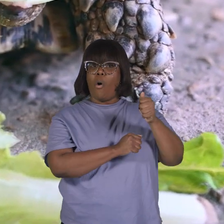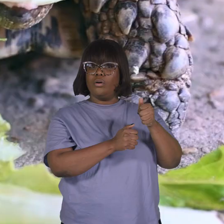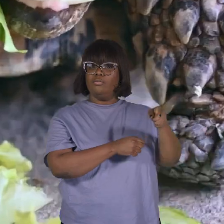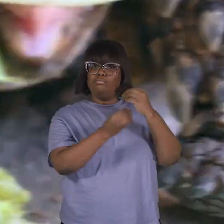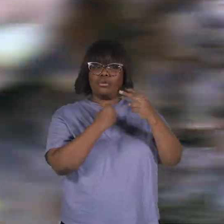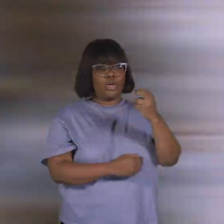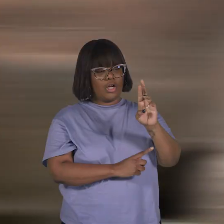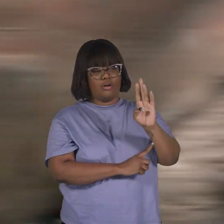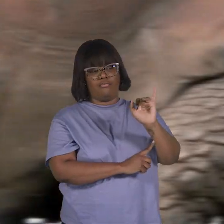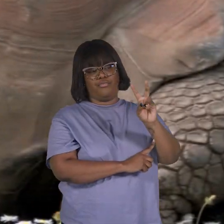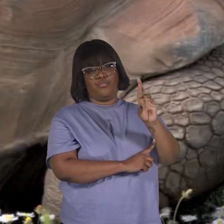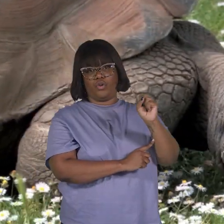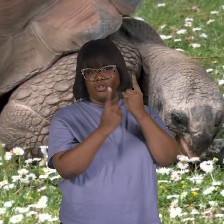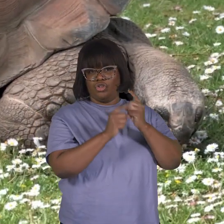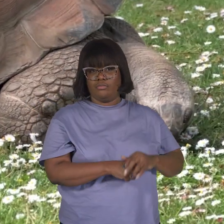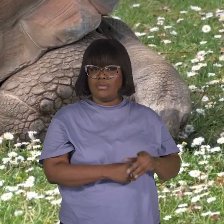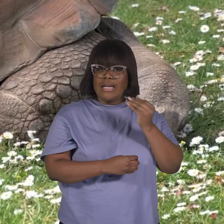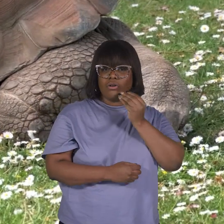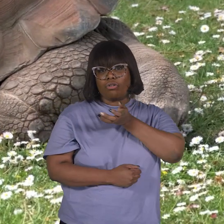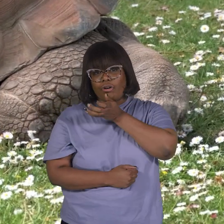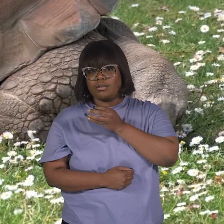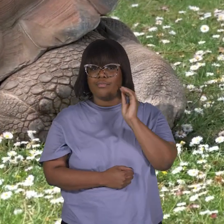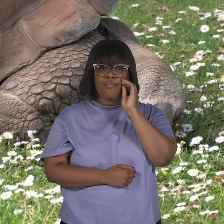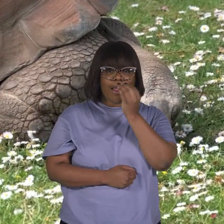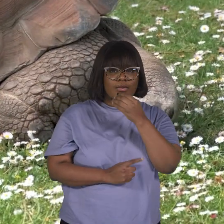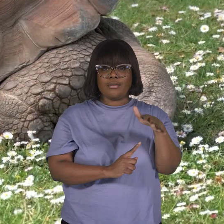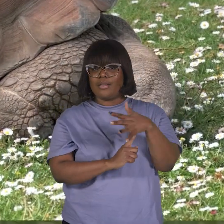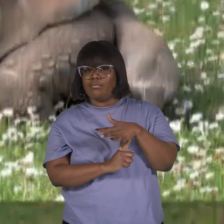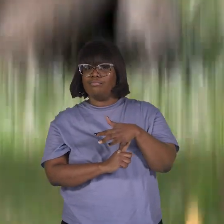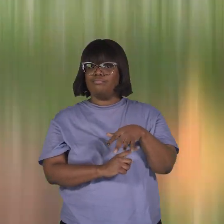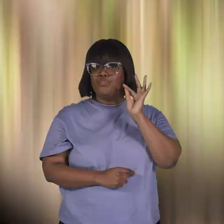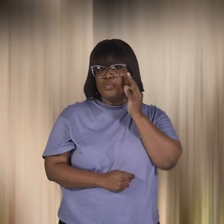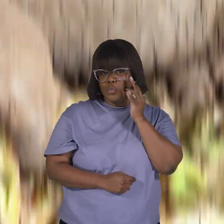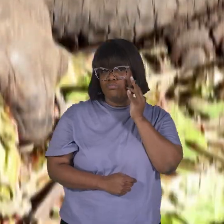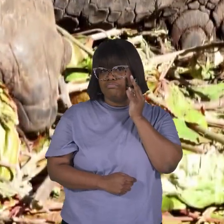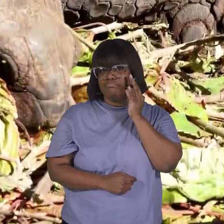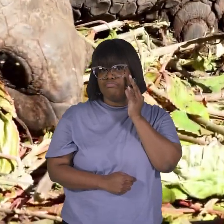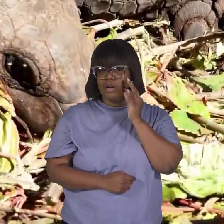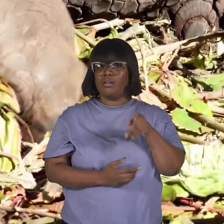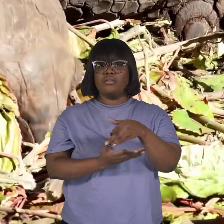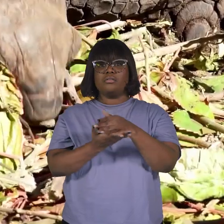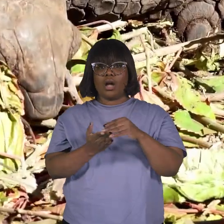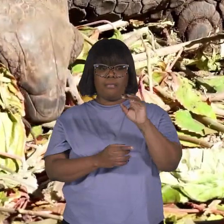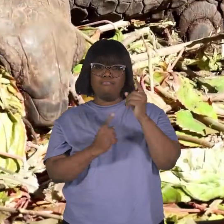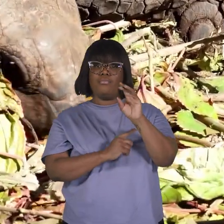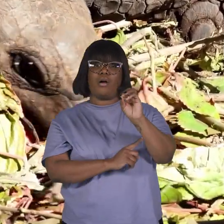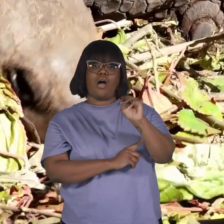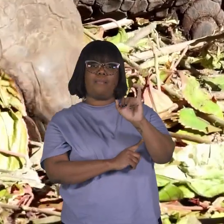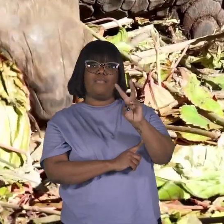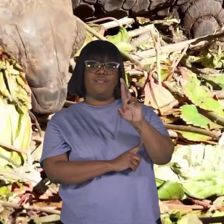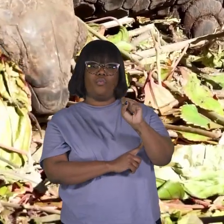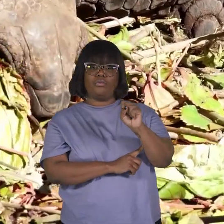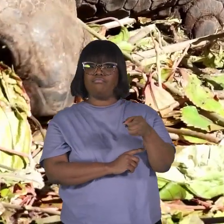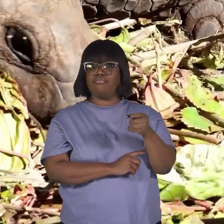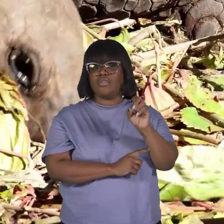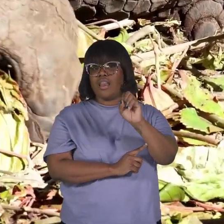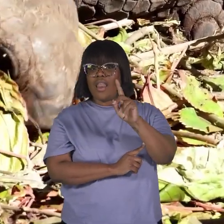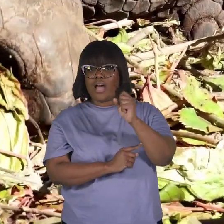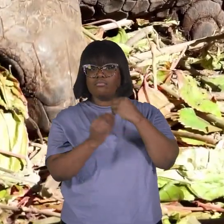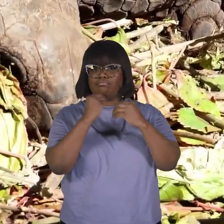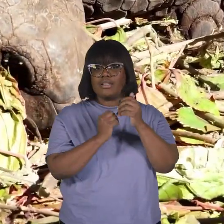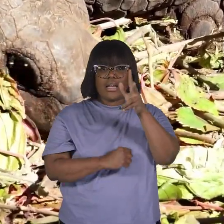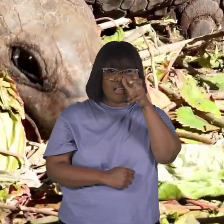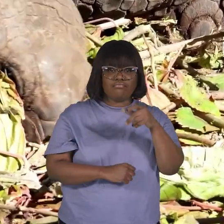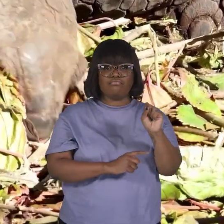are herbivores. They eat grass, flowers, leaves, and fruit. But some are omnivores and snack on insects,